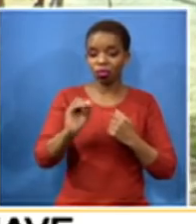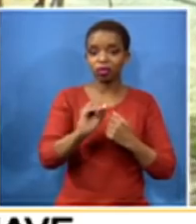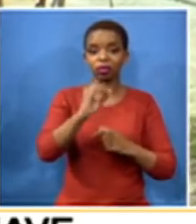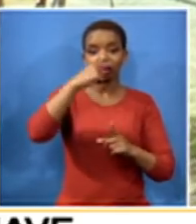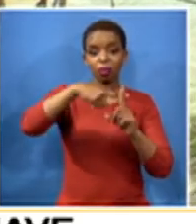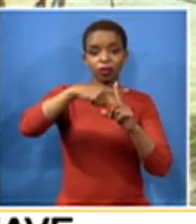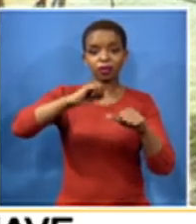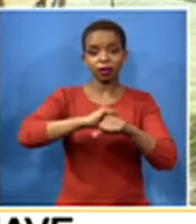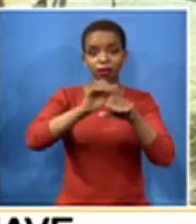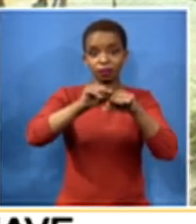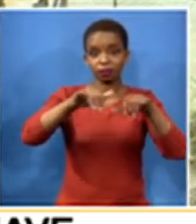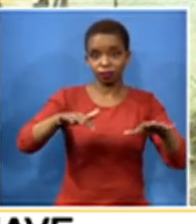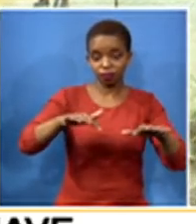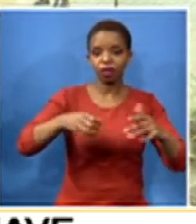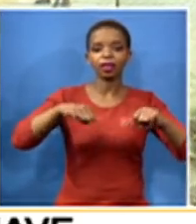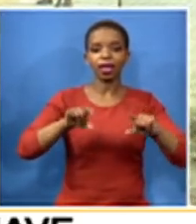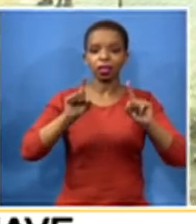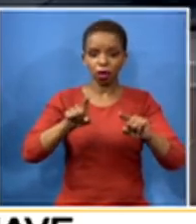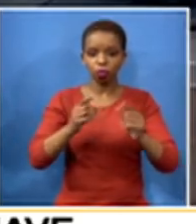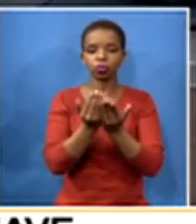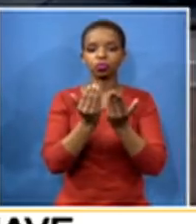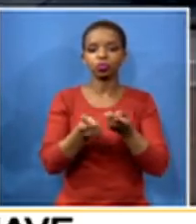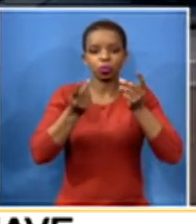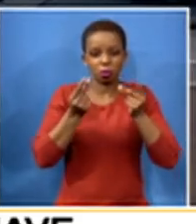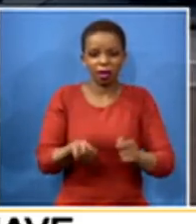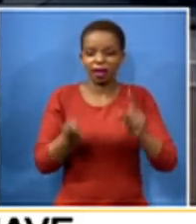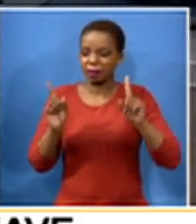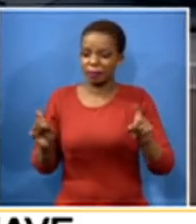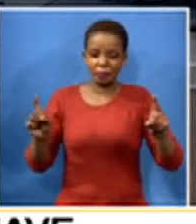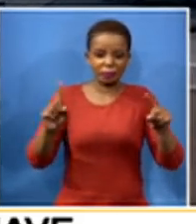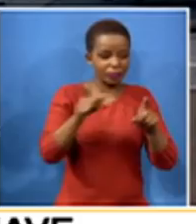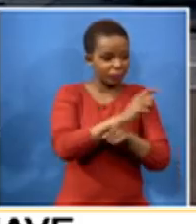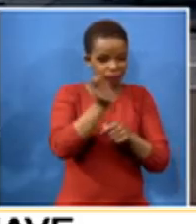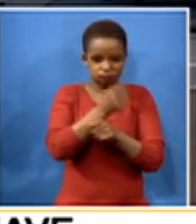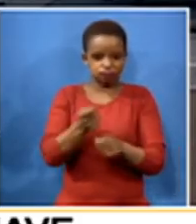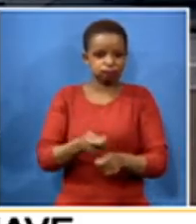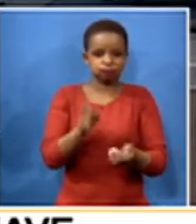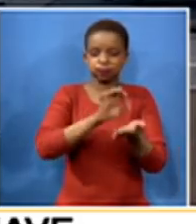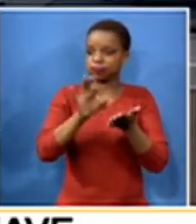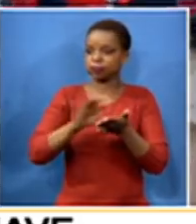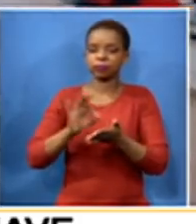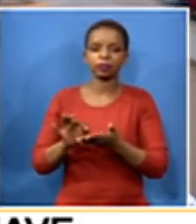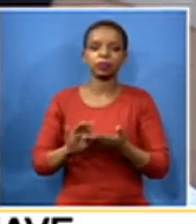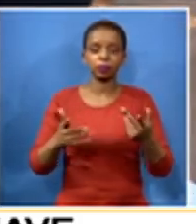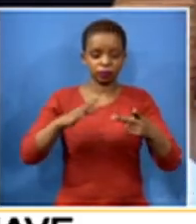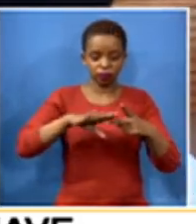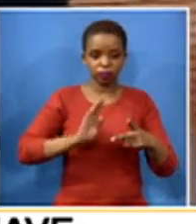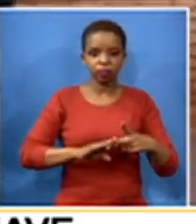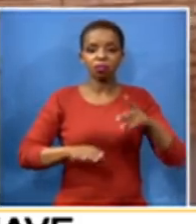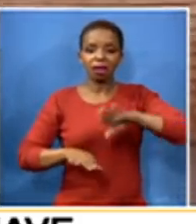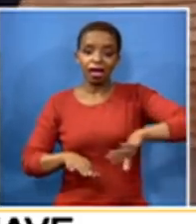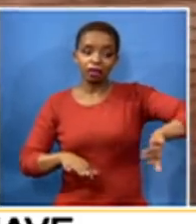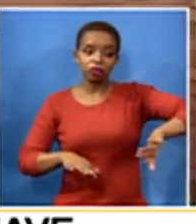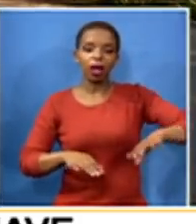those schools are quickly sanitized and that those who are infected are isolated that people are